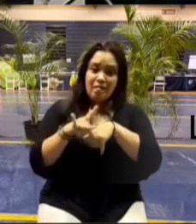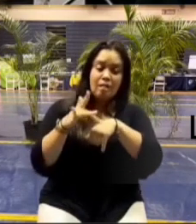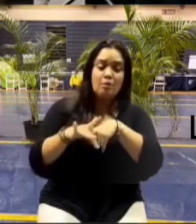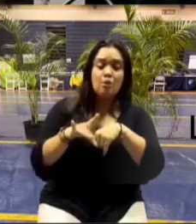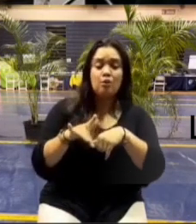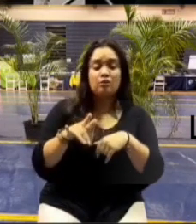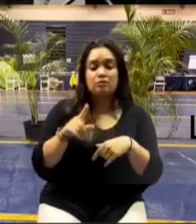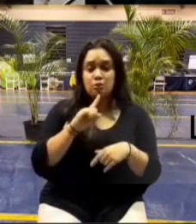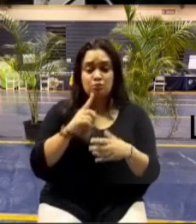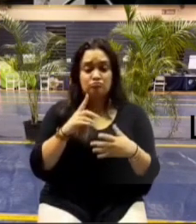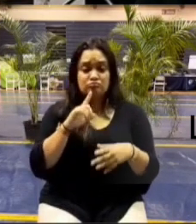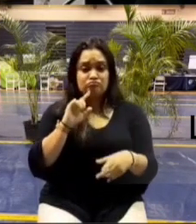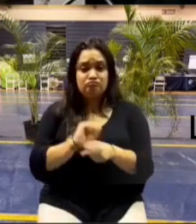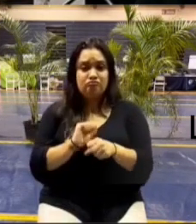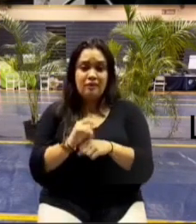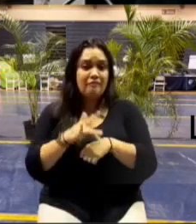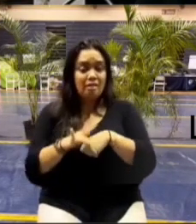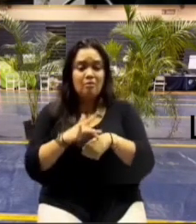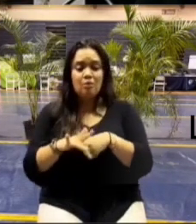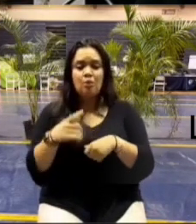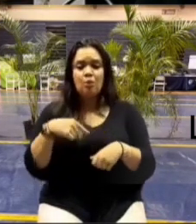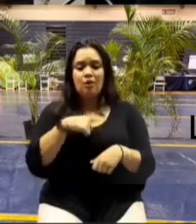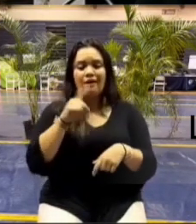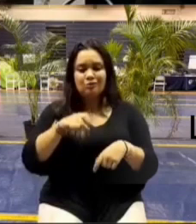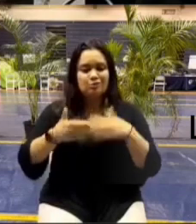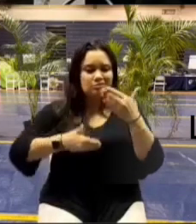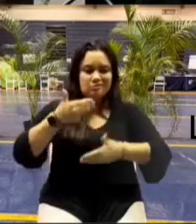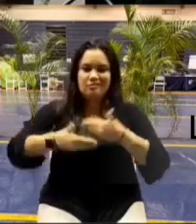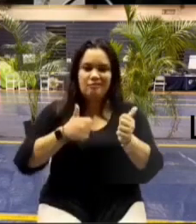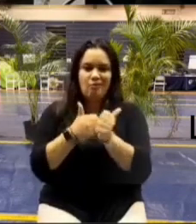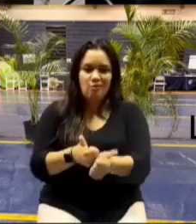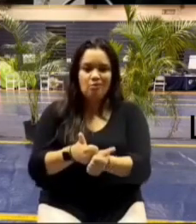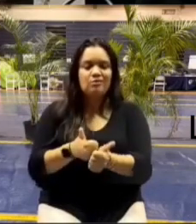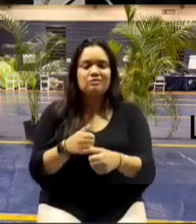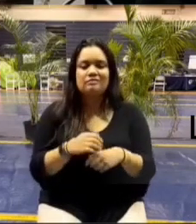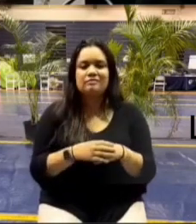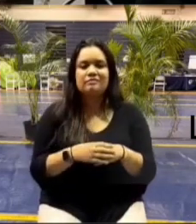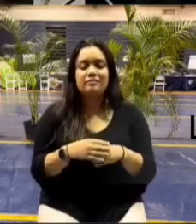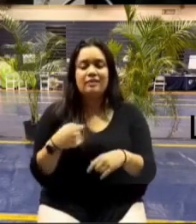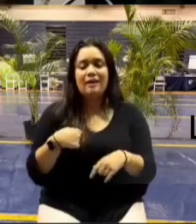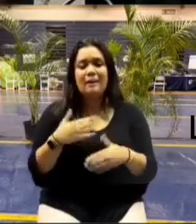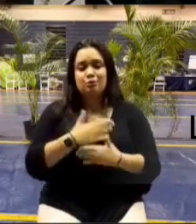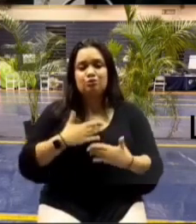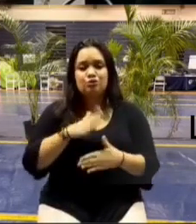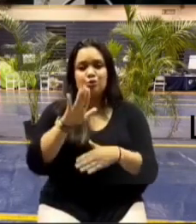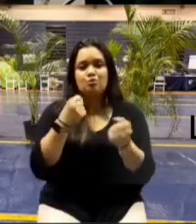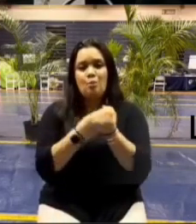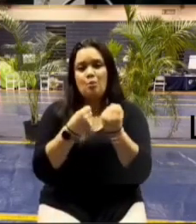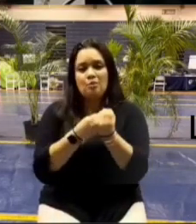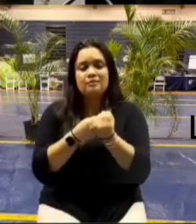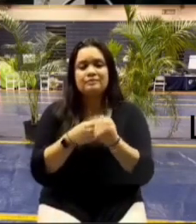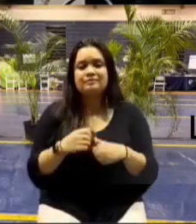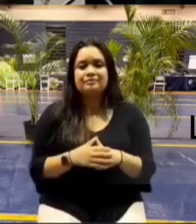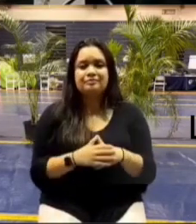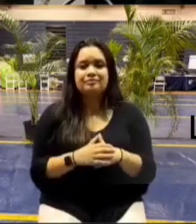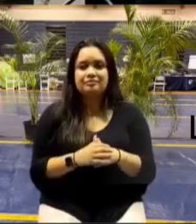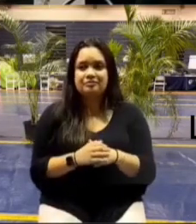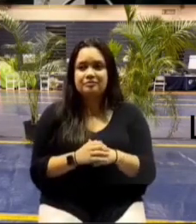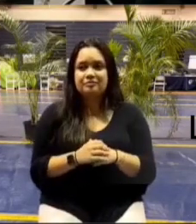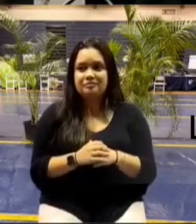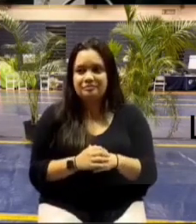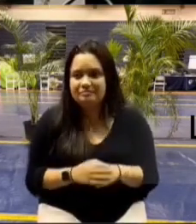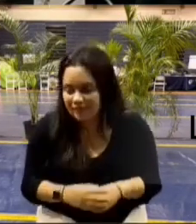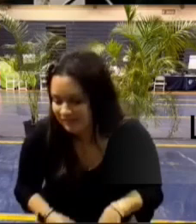we just have to go through this process so i appreciate you guys support on that thank you mayor